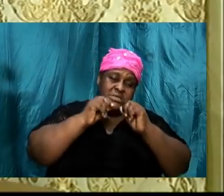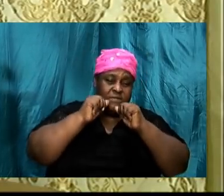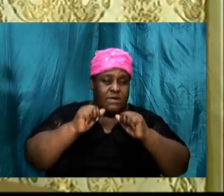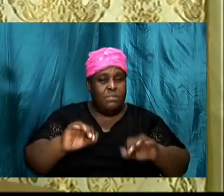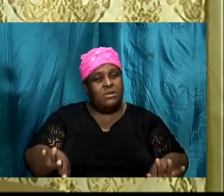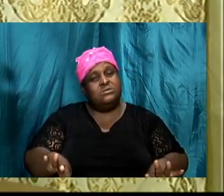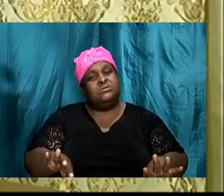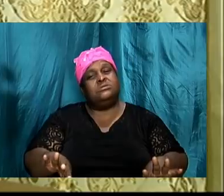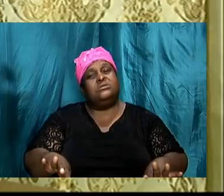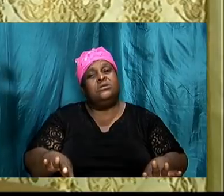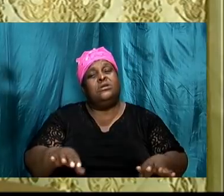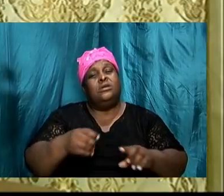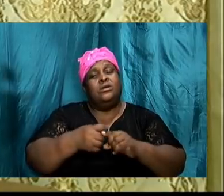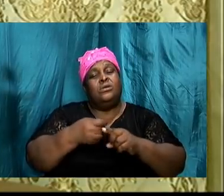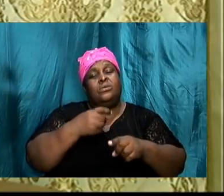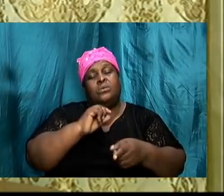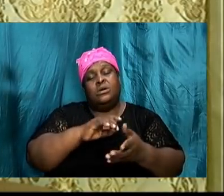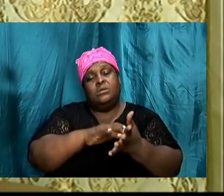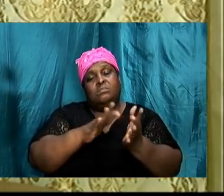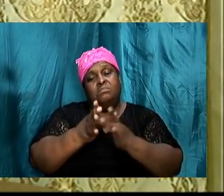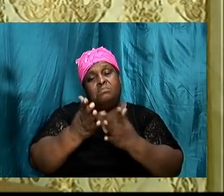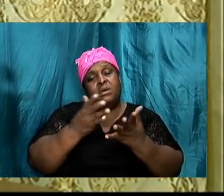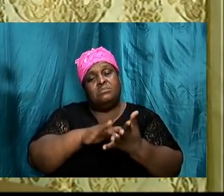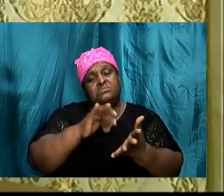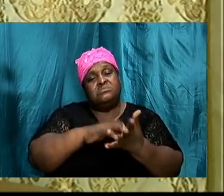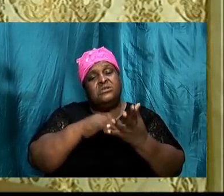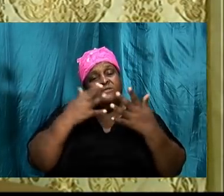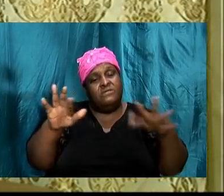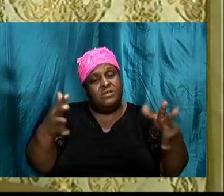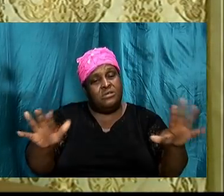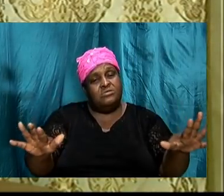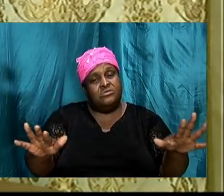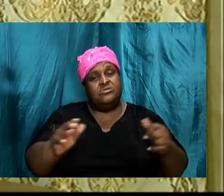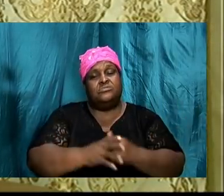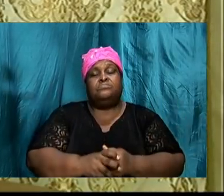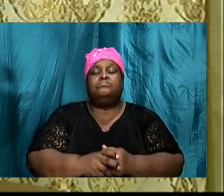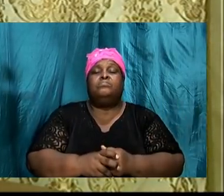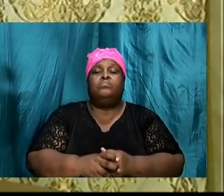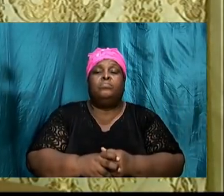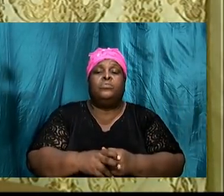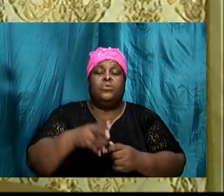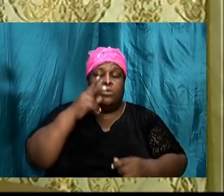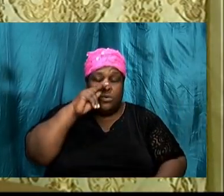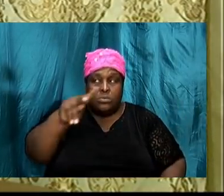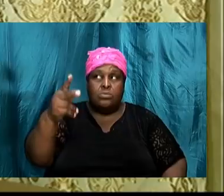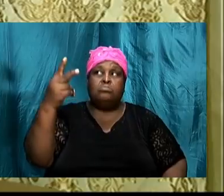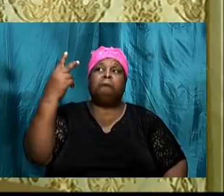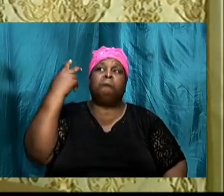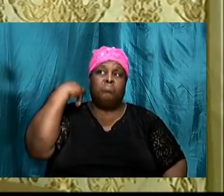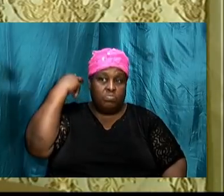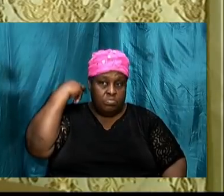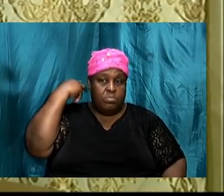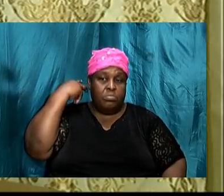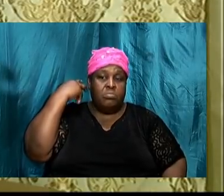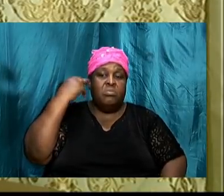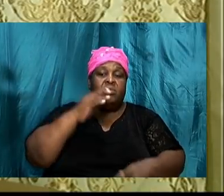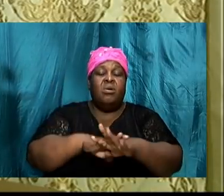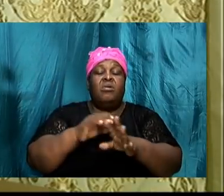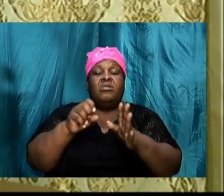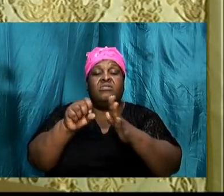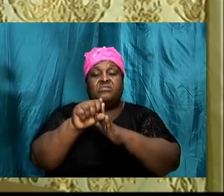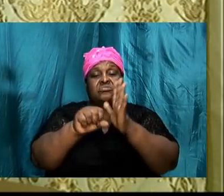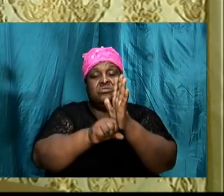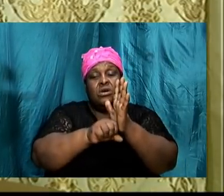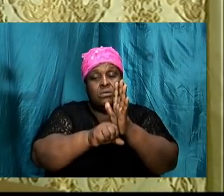know, after the study is through. We look last week on the scriptures taken from